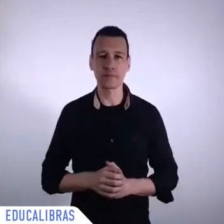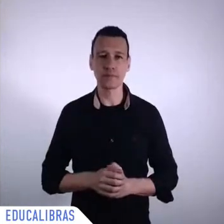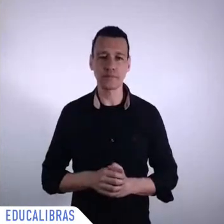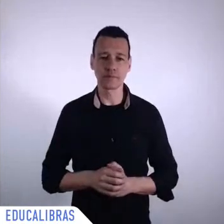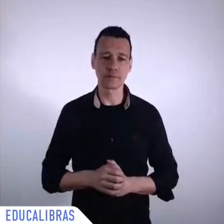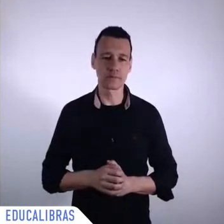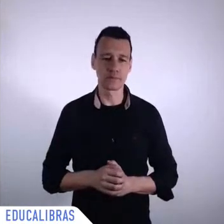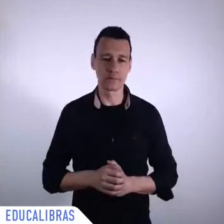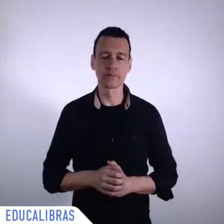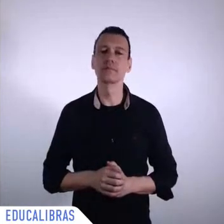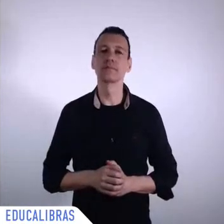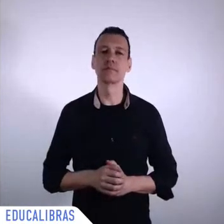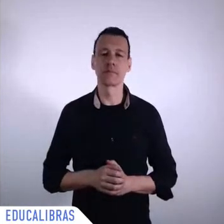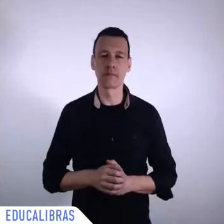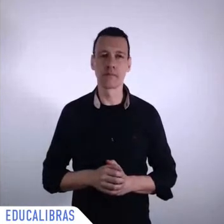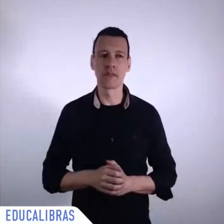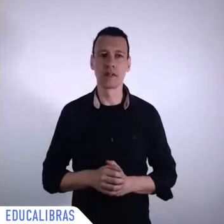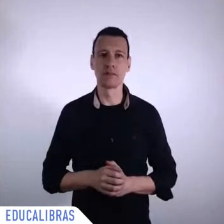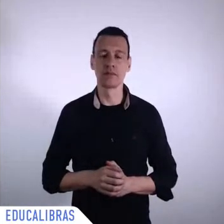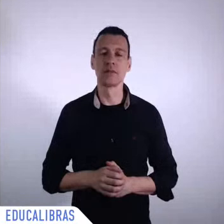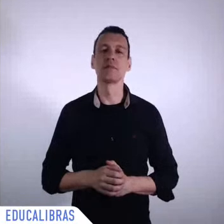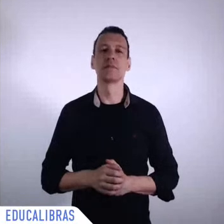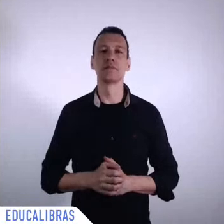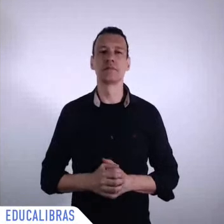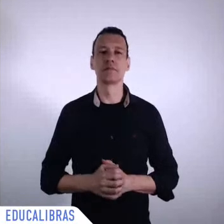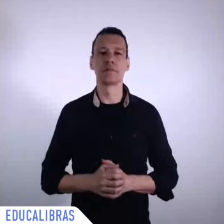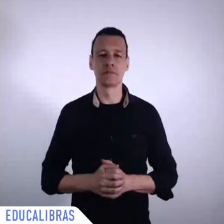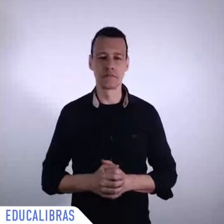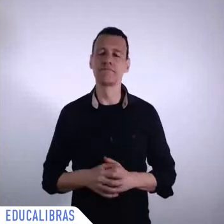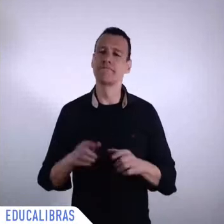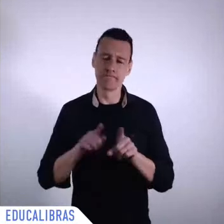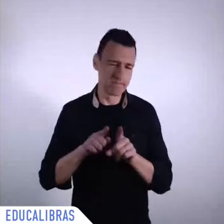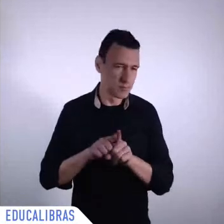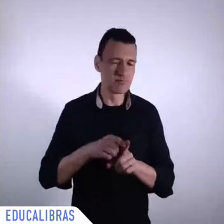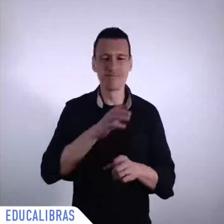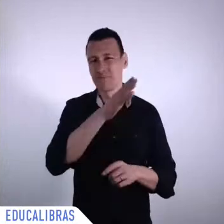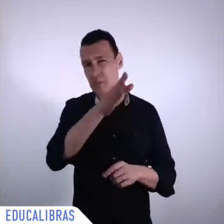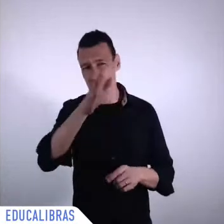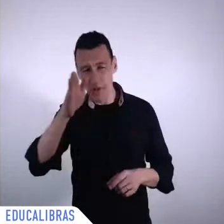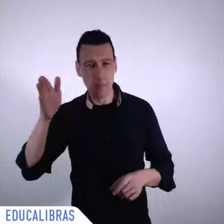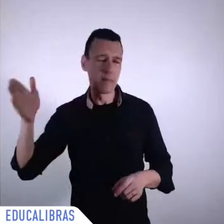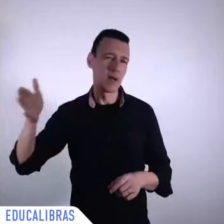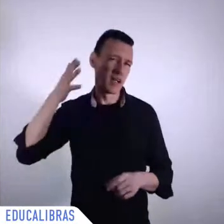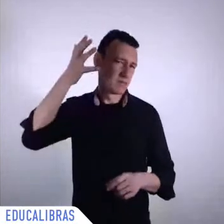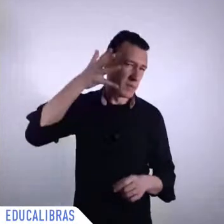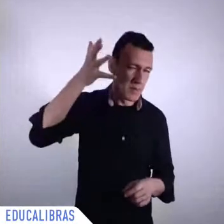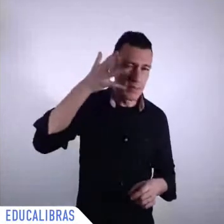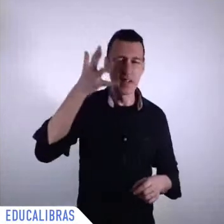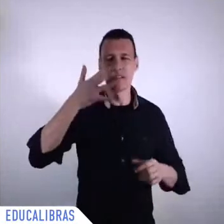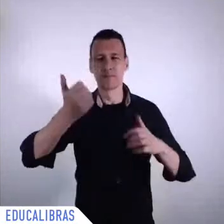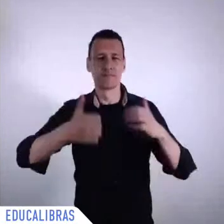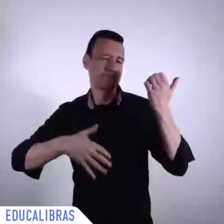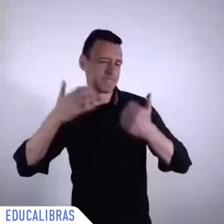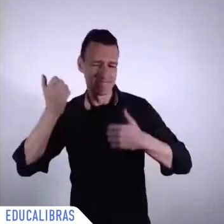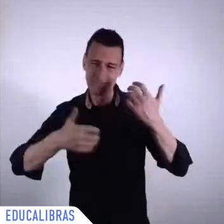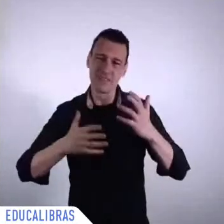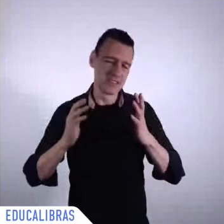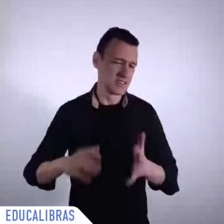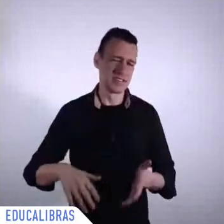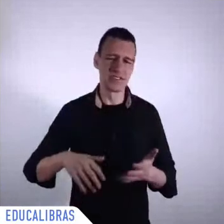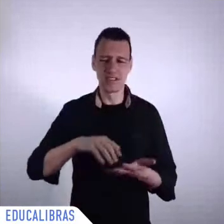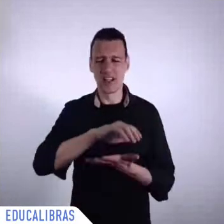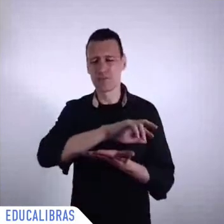one of the most influential foreign ministers by Time magazine. Then we'll have Irina